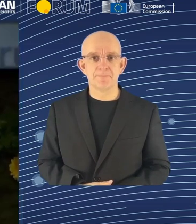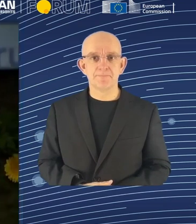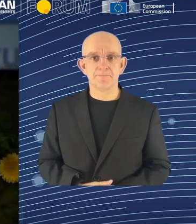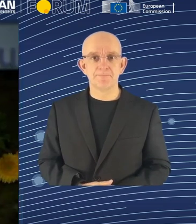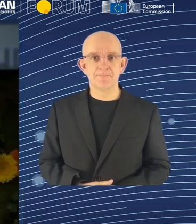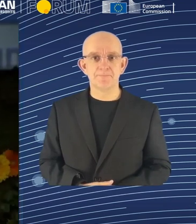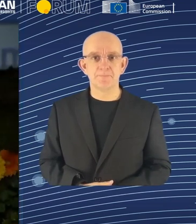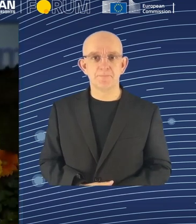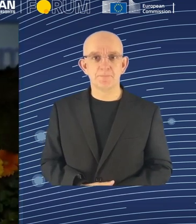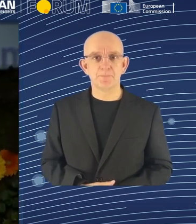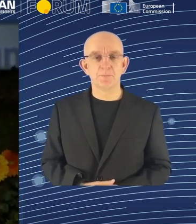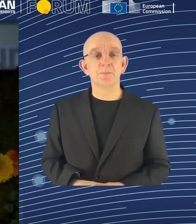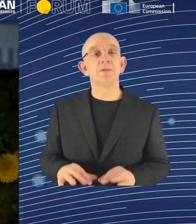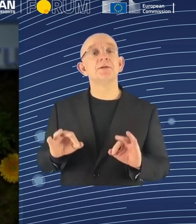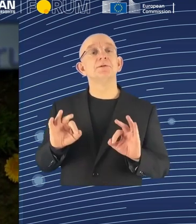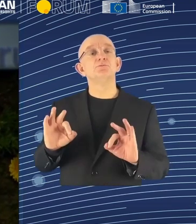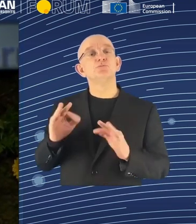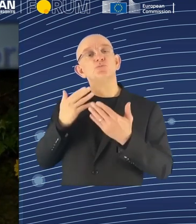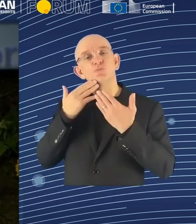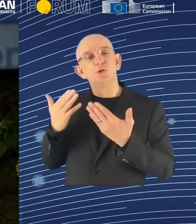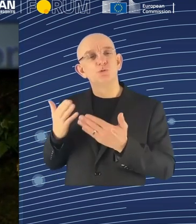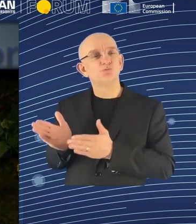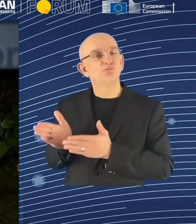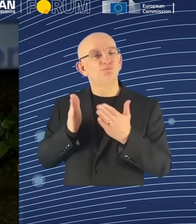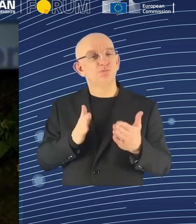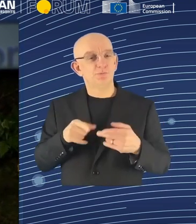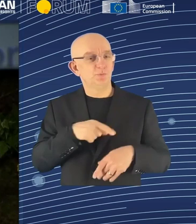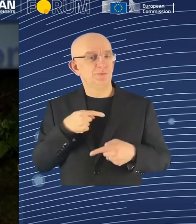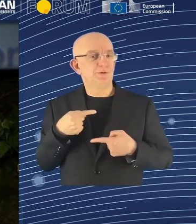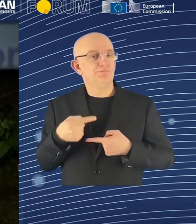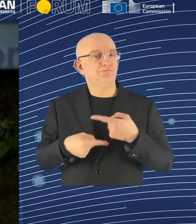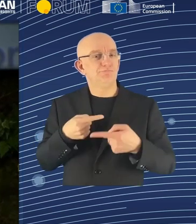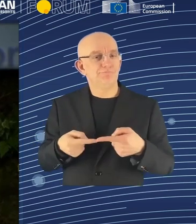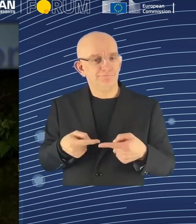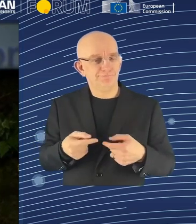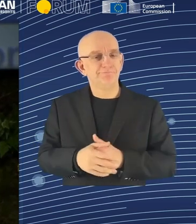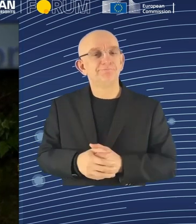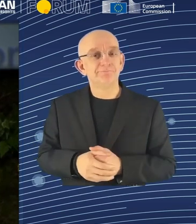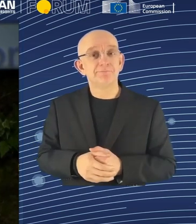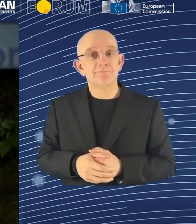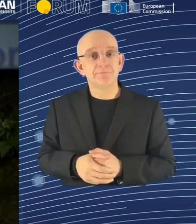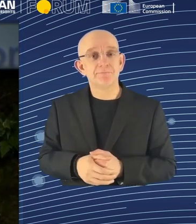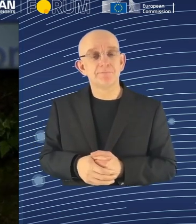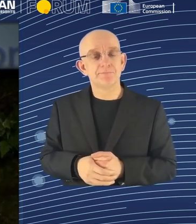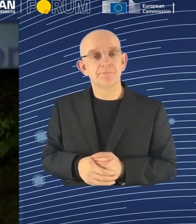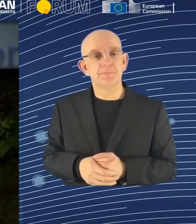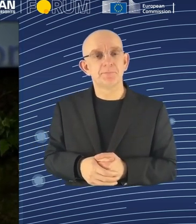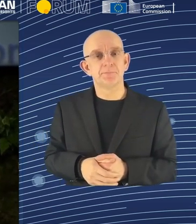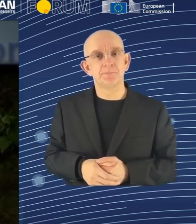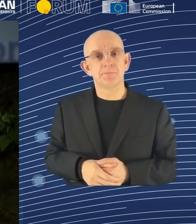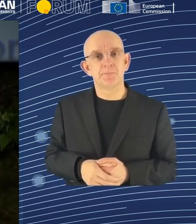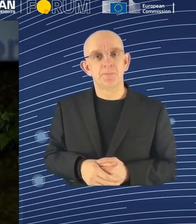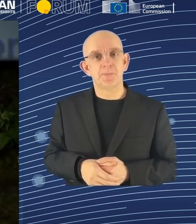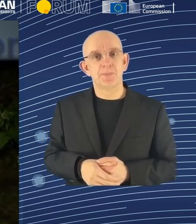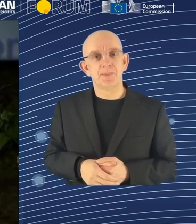And we're going to continue. want to invite now on stage Leticia Kaytu and Ben Bottas, the speakers for the second part of this